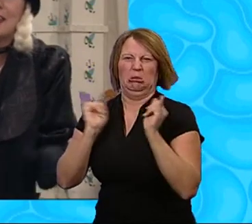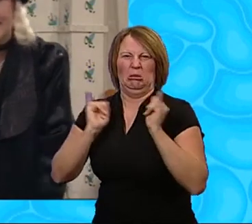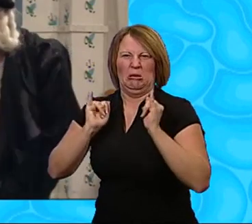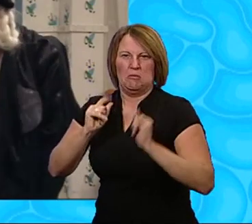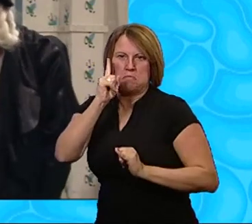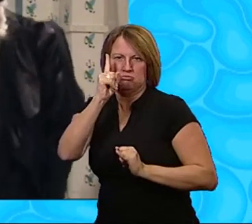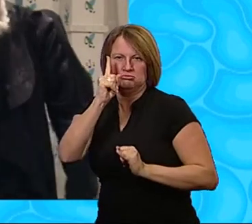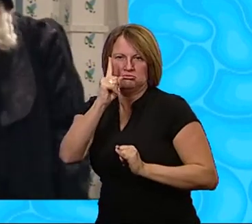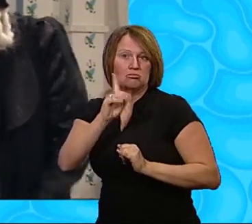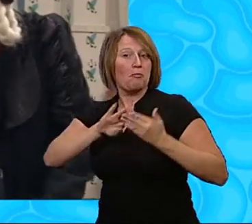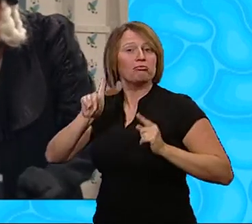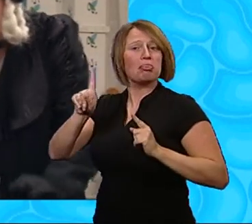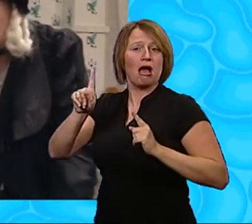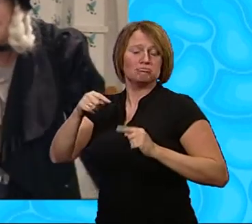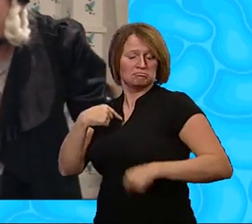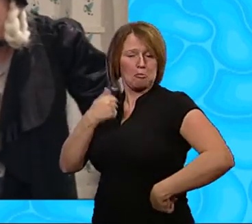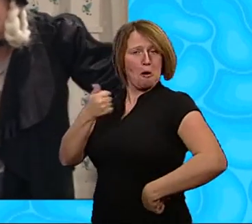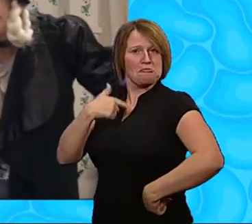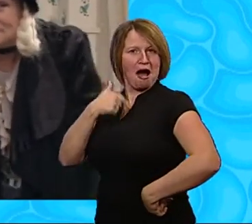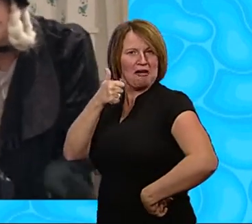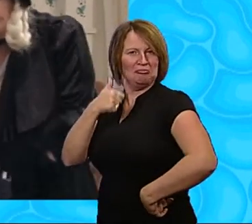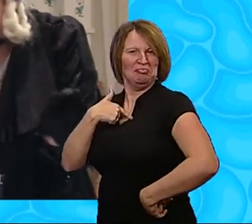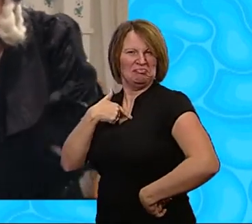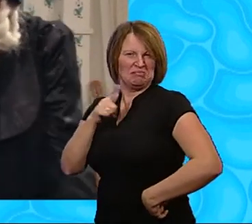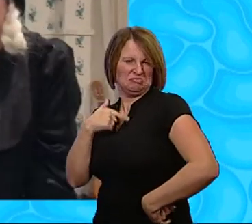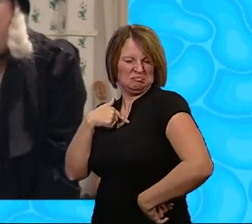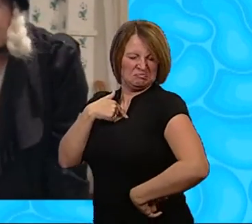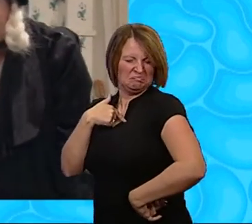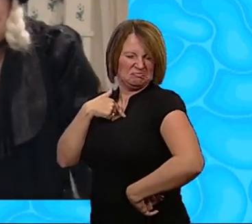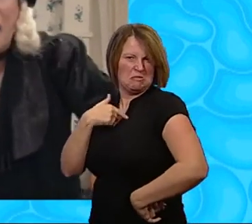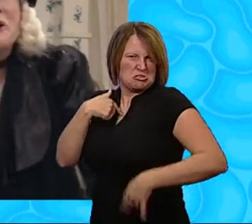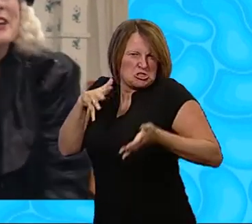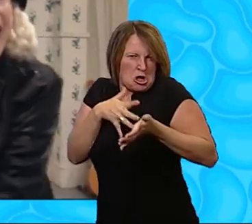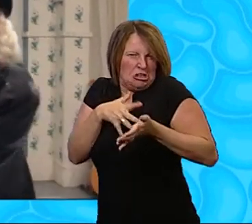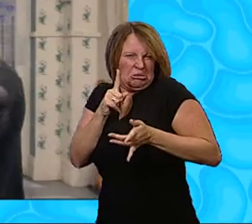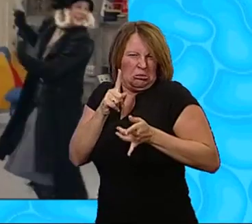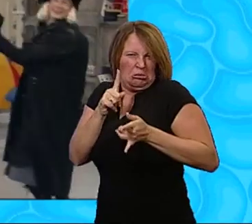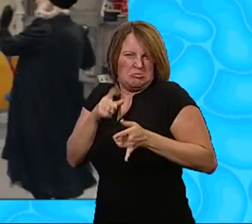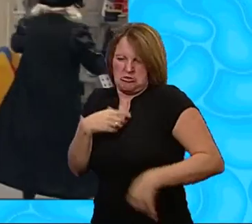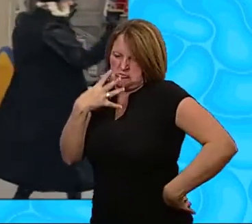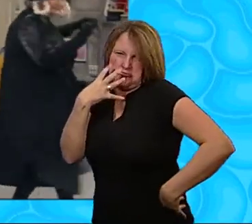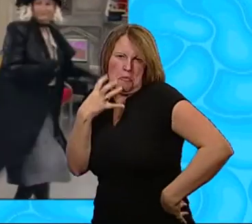But apart from that I'm okay